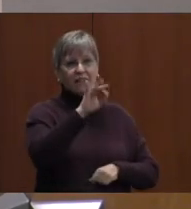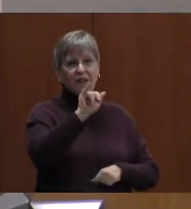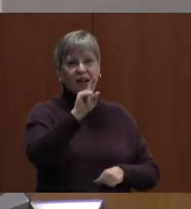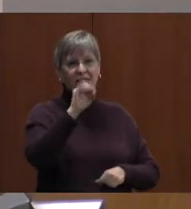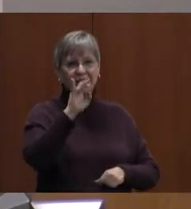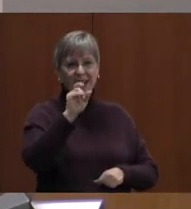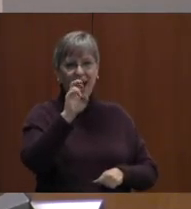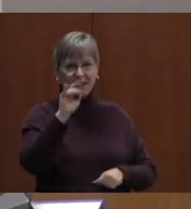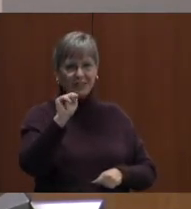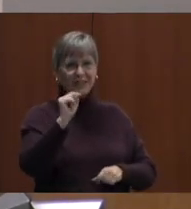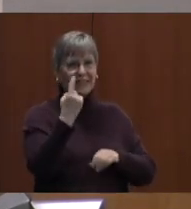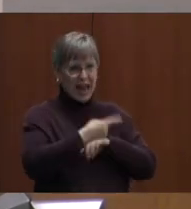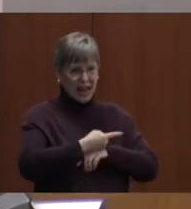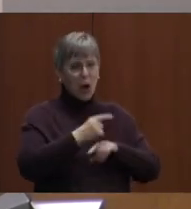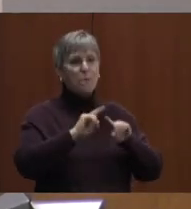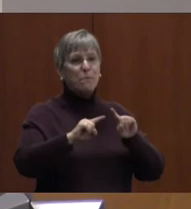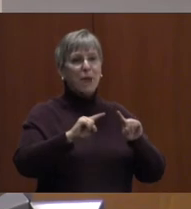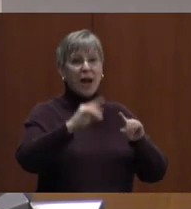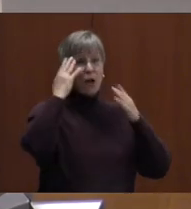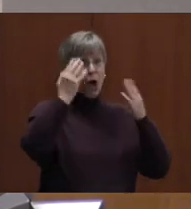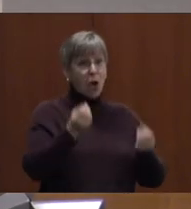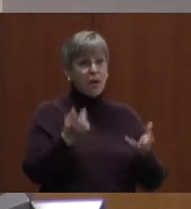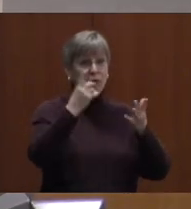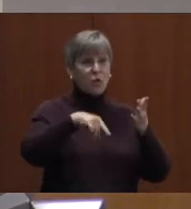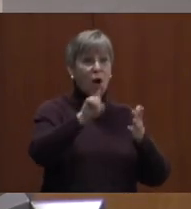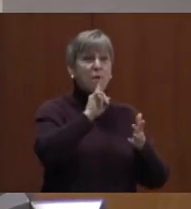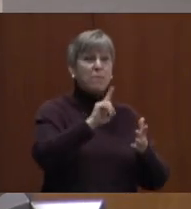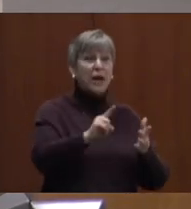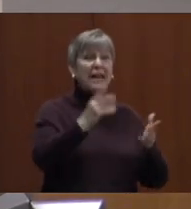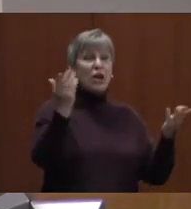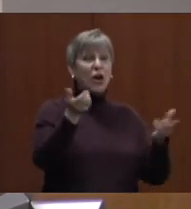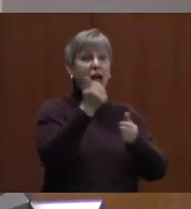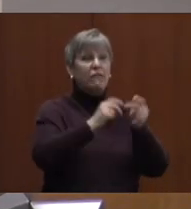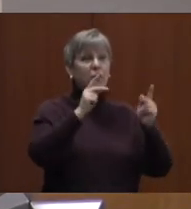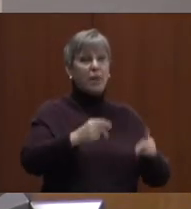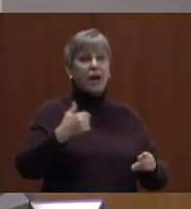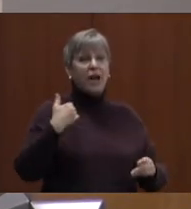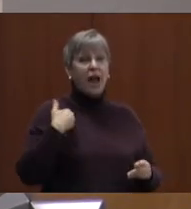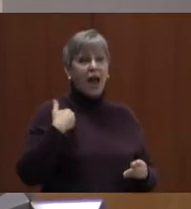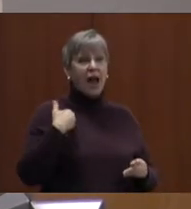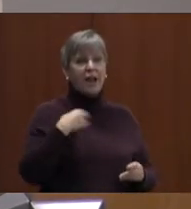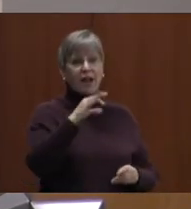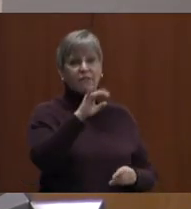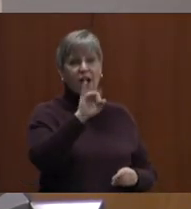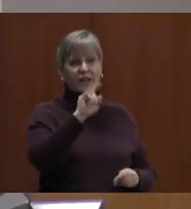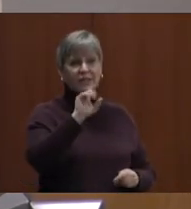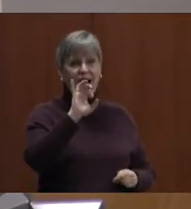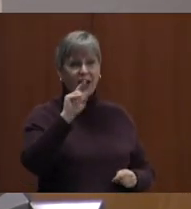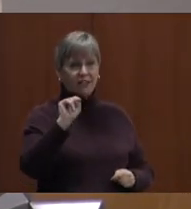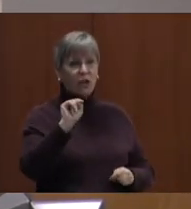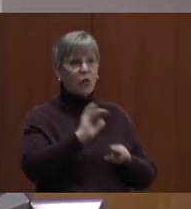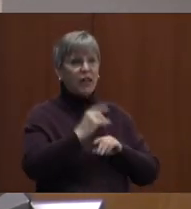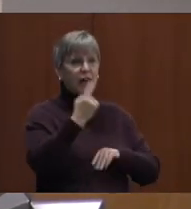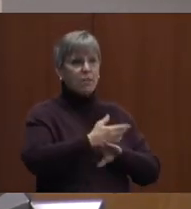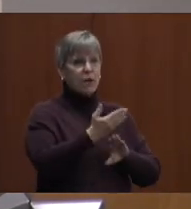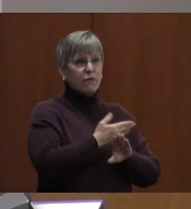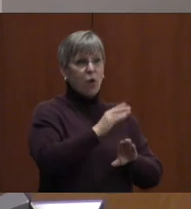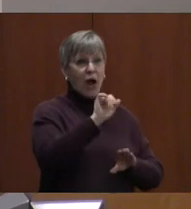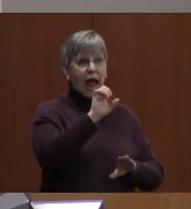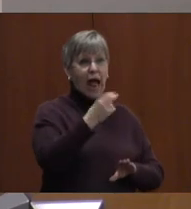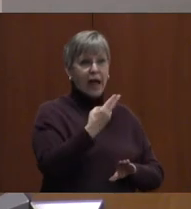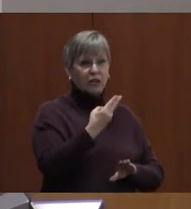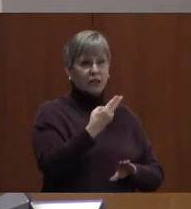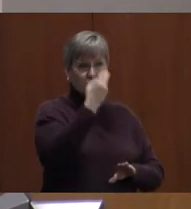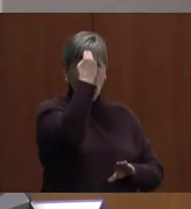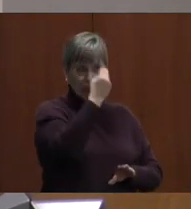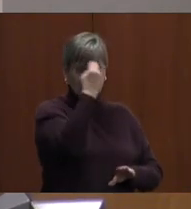of you did, but here in Washington County, everyone had a Fasnacht on the day before Ash Wednesday that